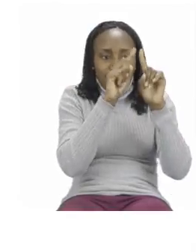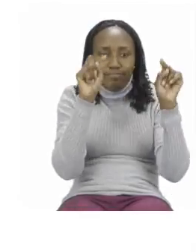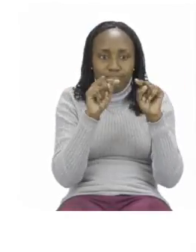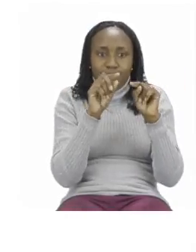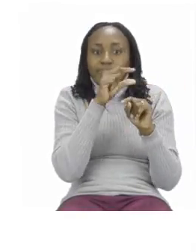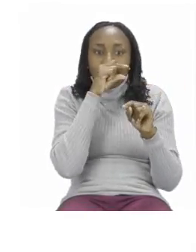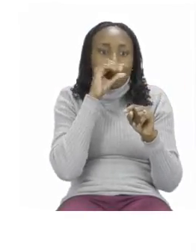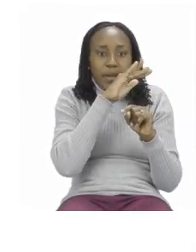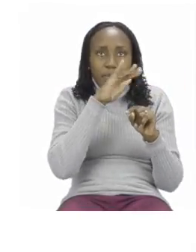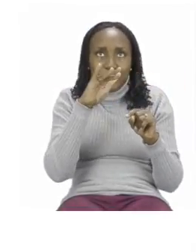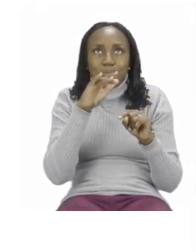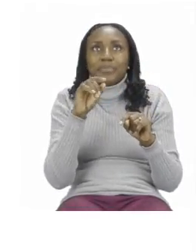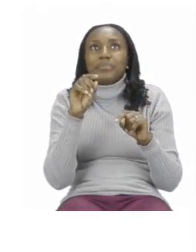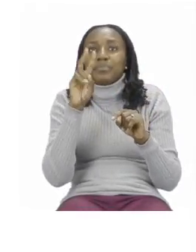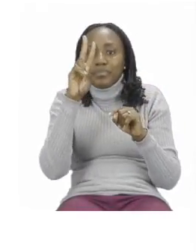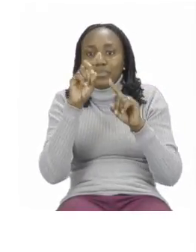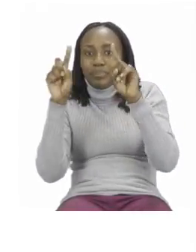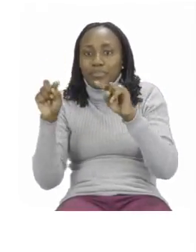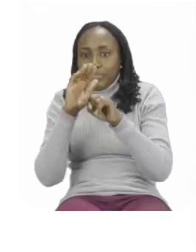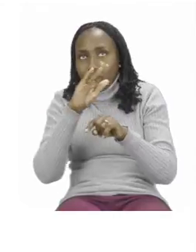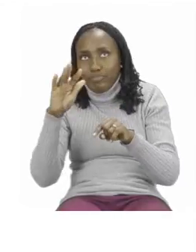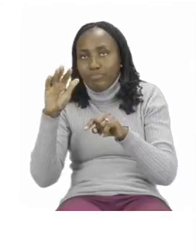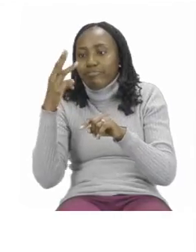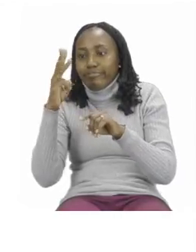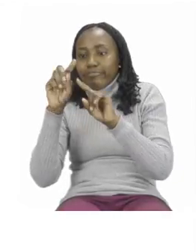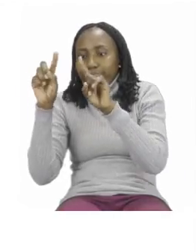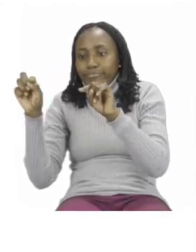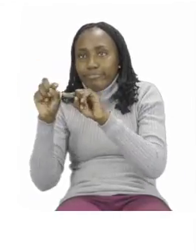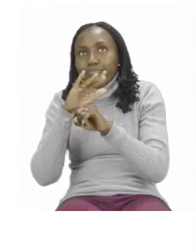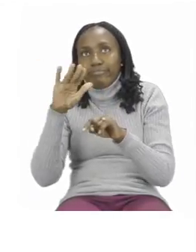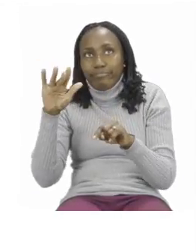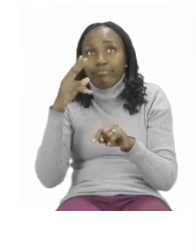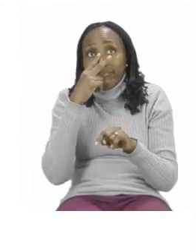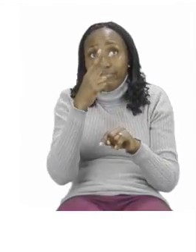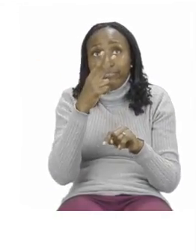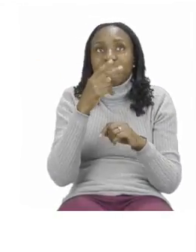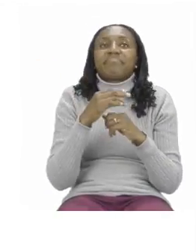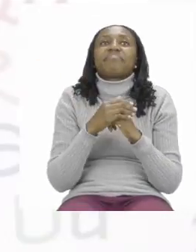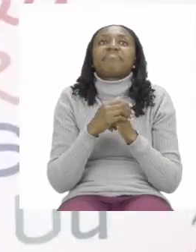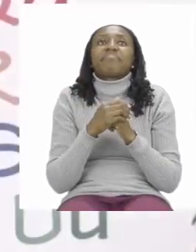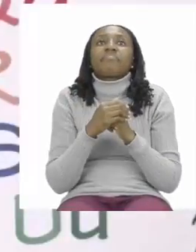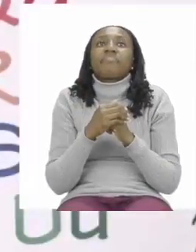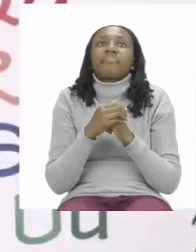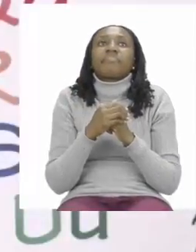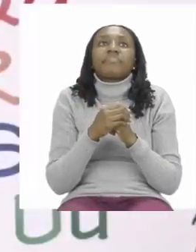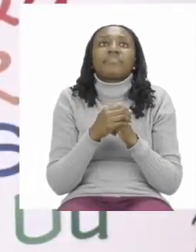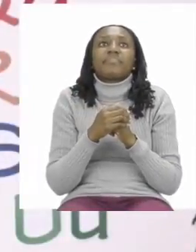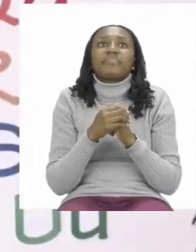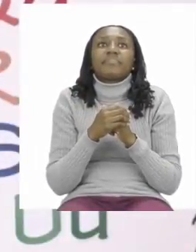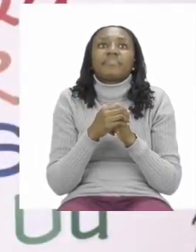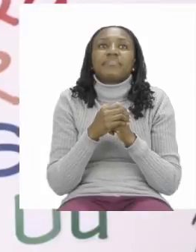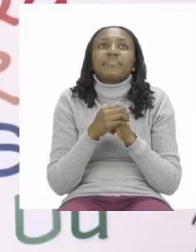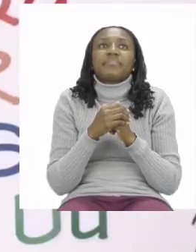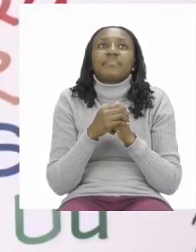very different and very excited to be there. Let's take a look at the board. So the first number that I